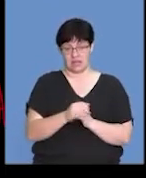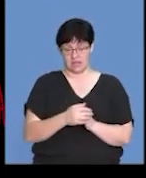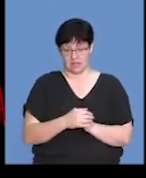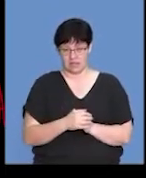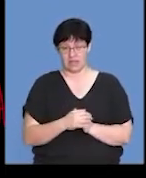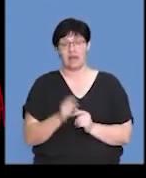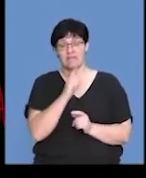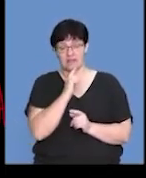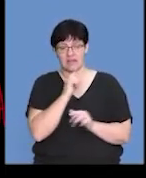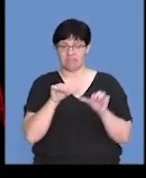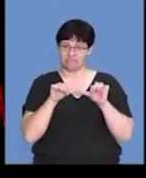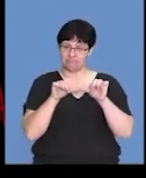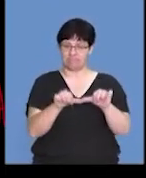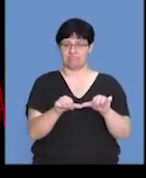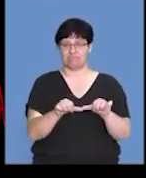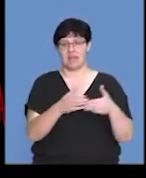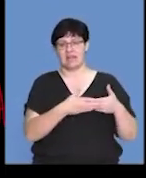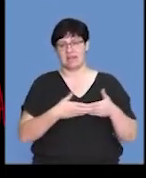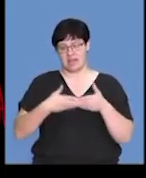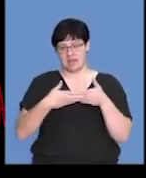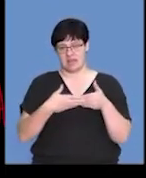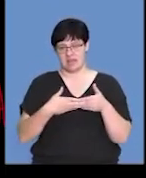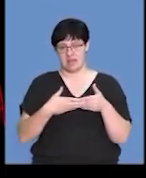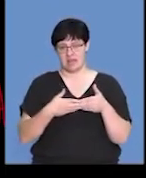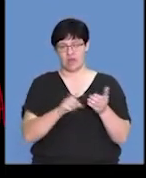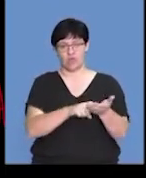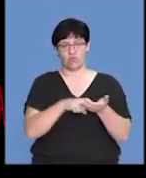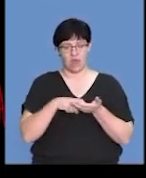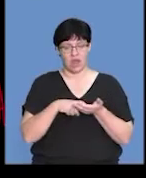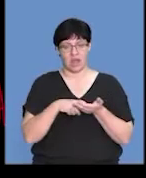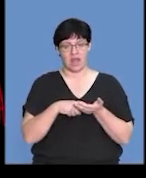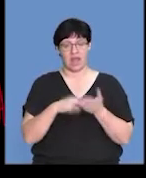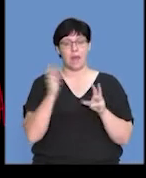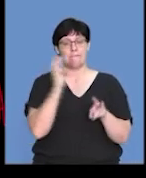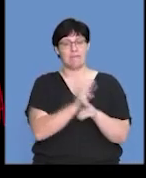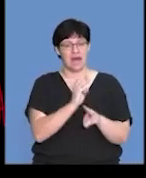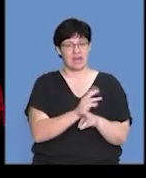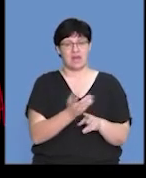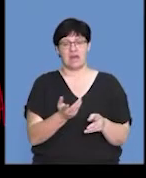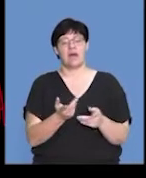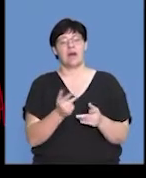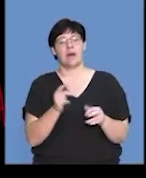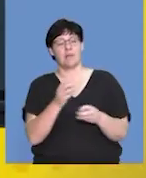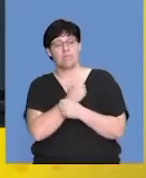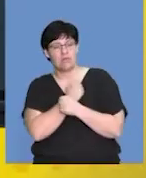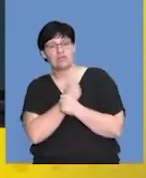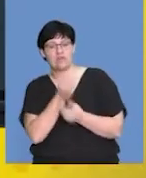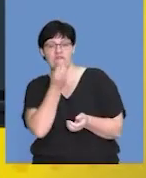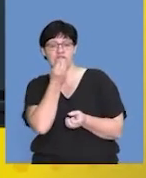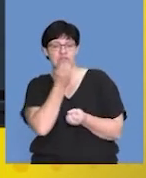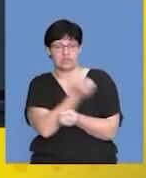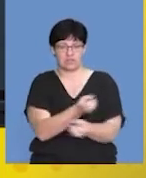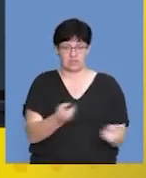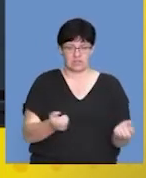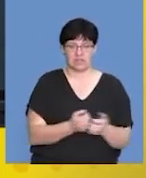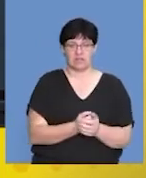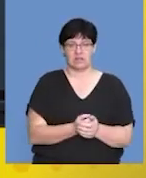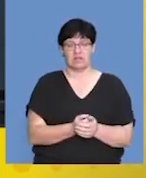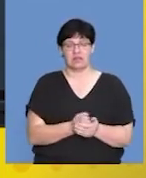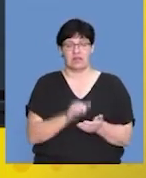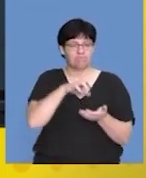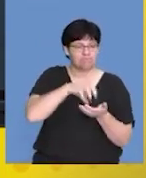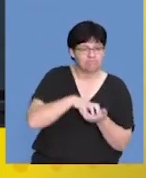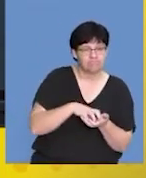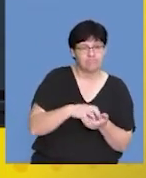require extensive parental care, which requires that the mother, the parents bring in food, they sit over the young,